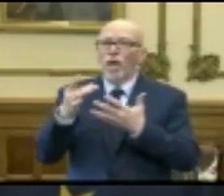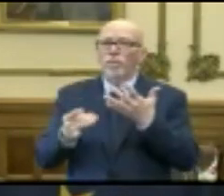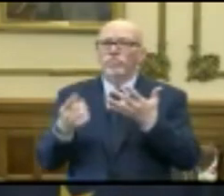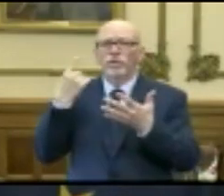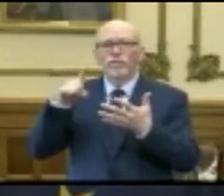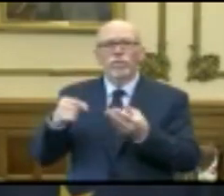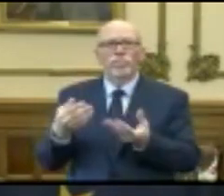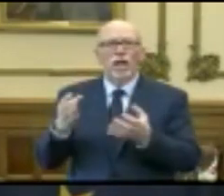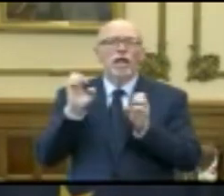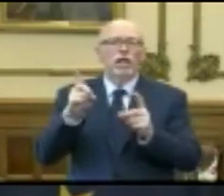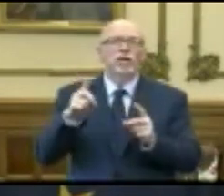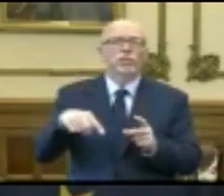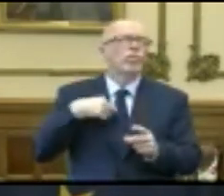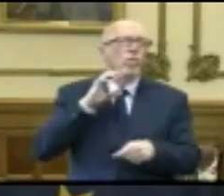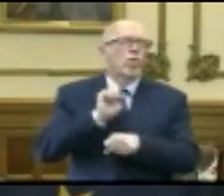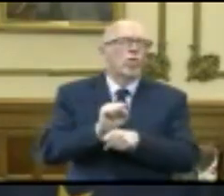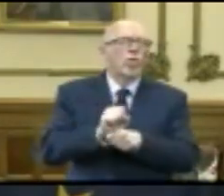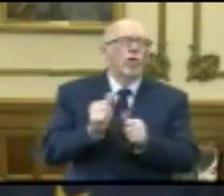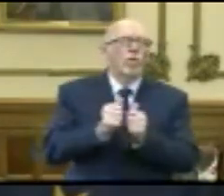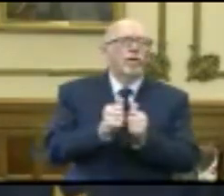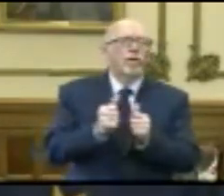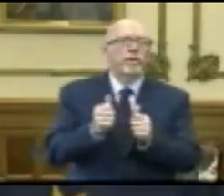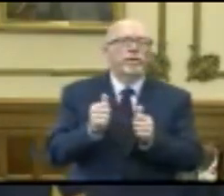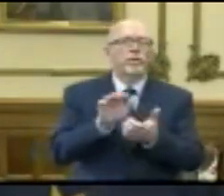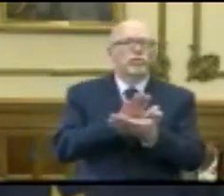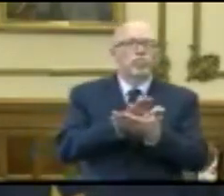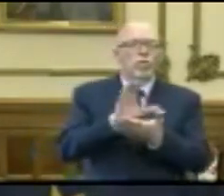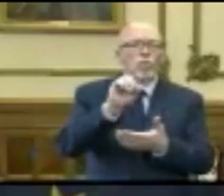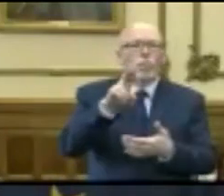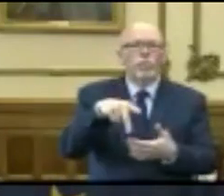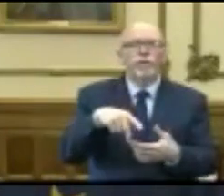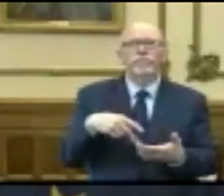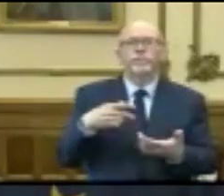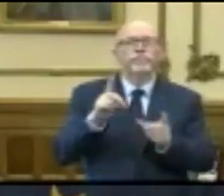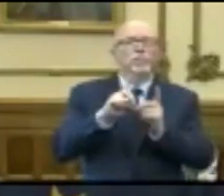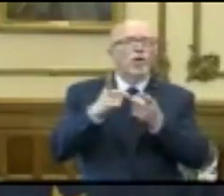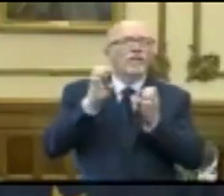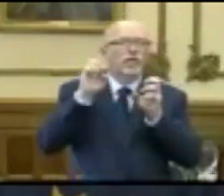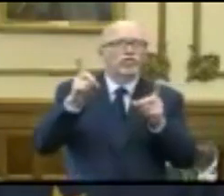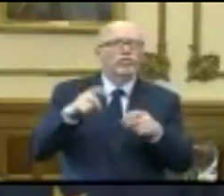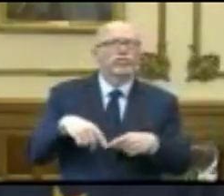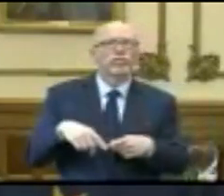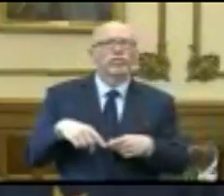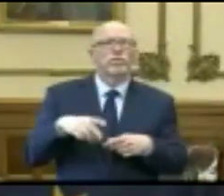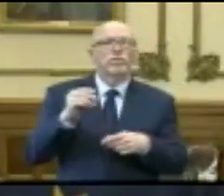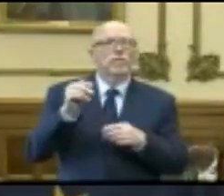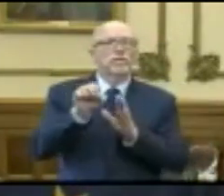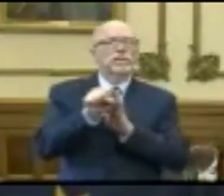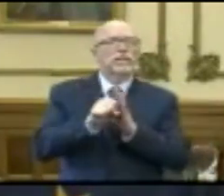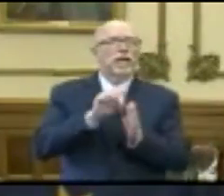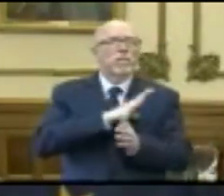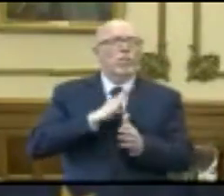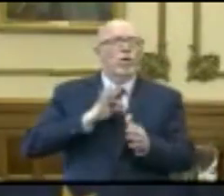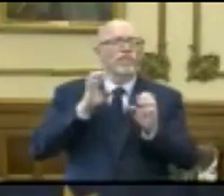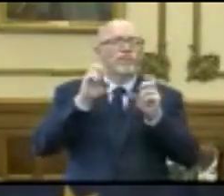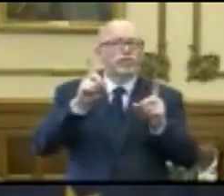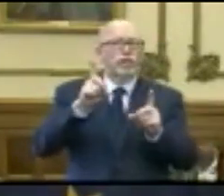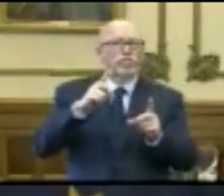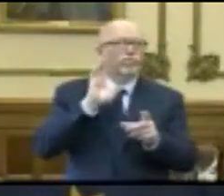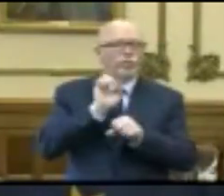education. And we'll work with the school corporation, the Department of Education, and the State Board of Education